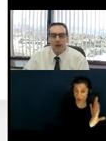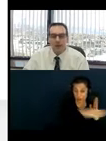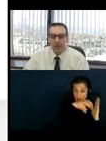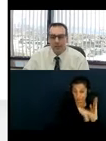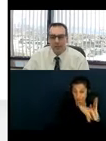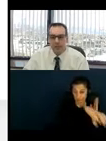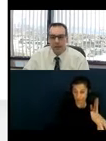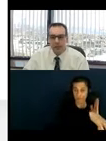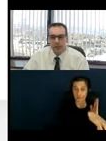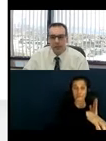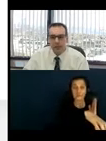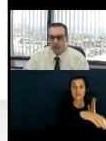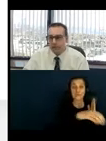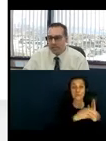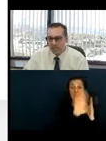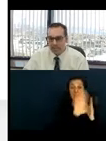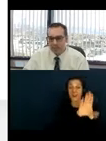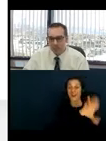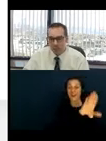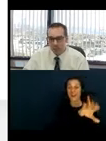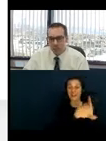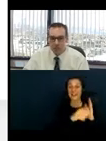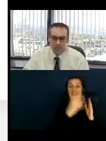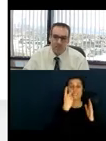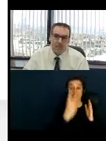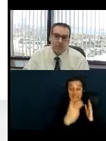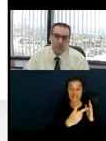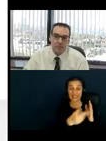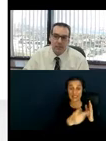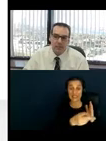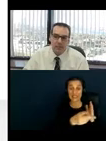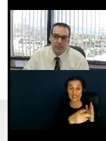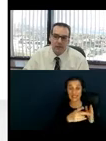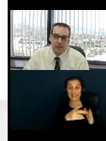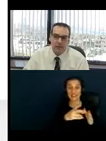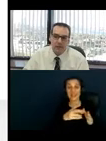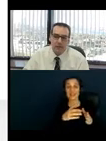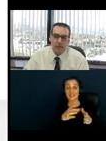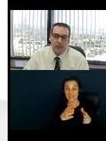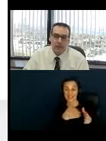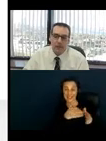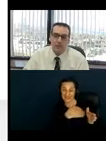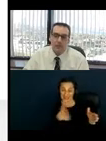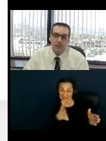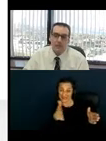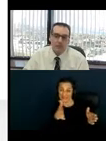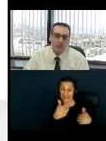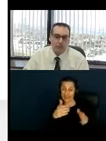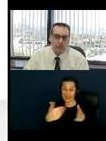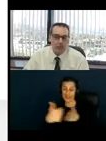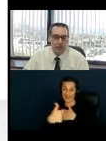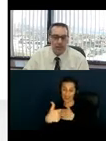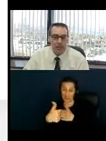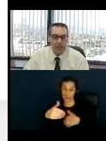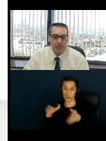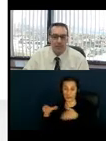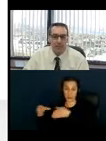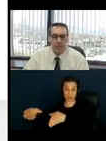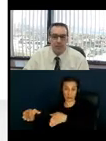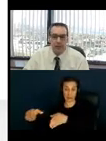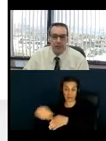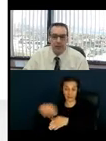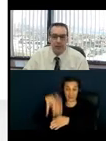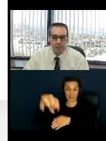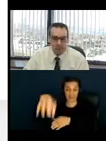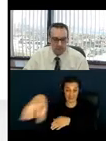outdoor dining that is on the street side, more to the street side, but still on sidewalk. And those particular outdoor dining have